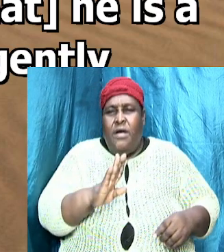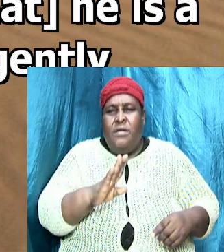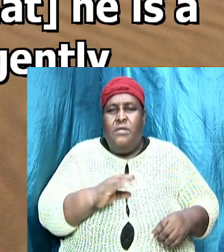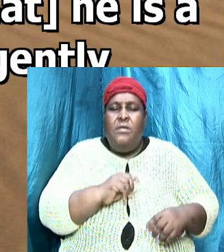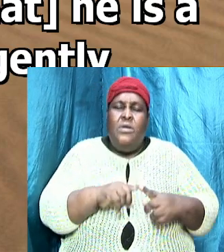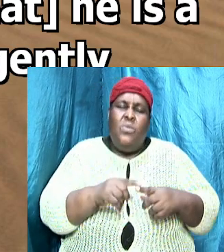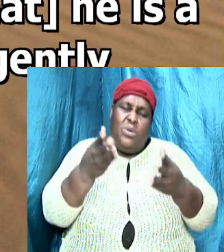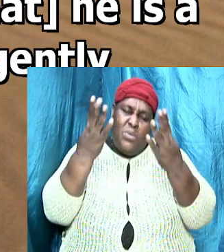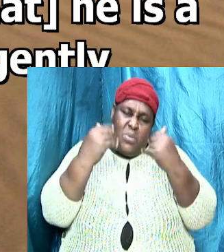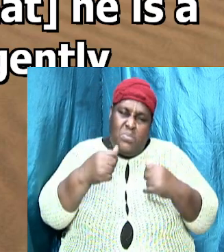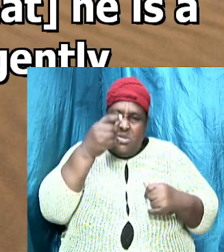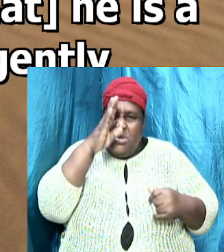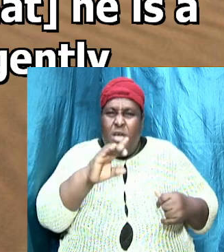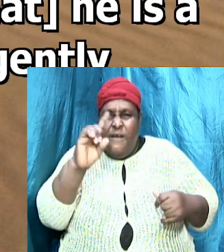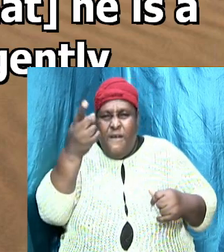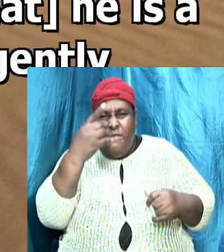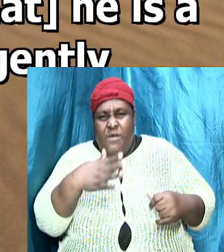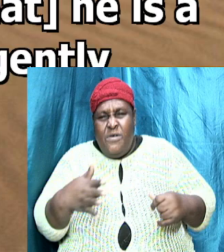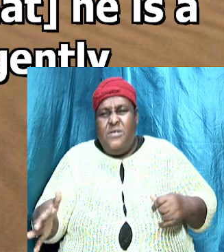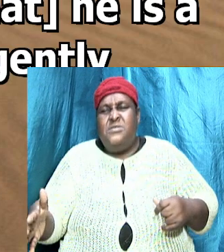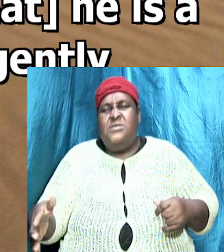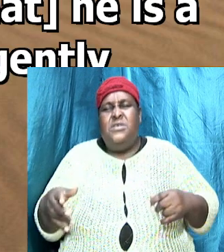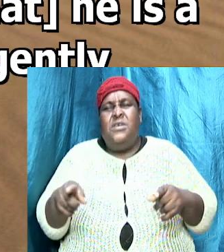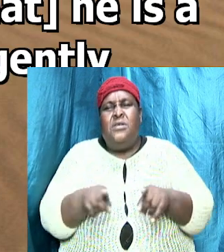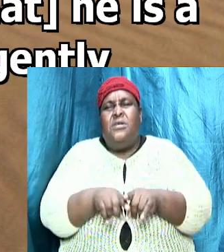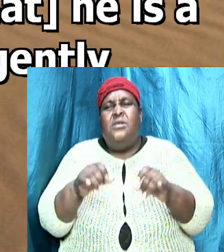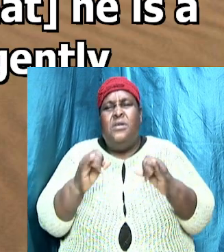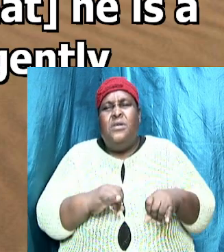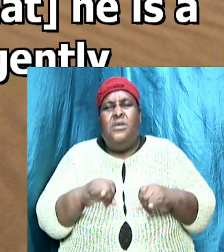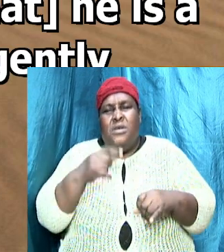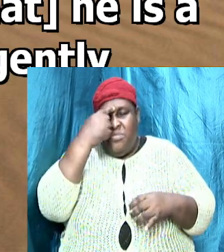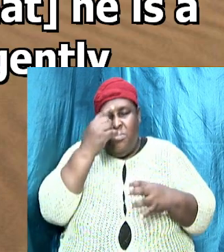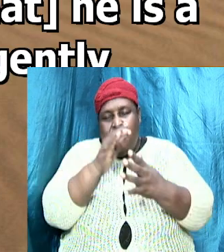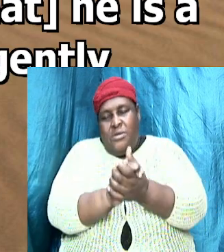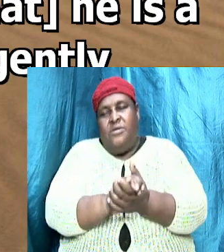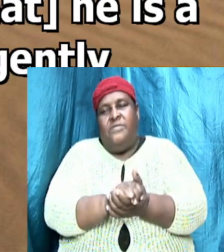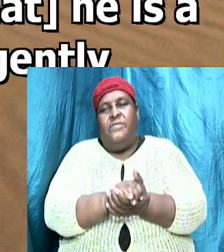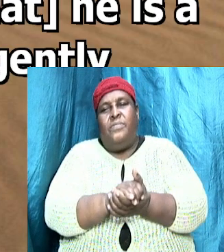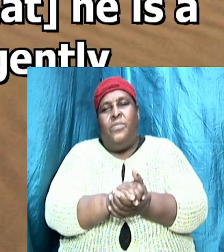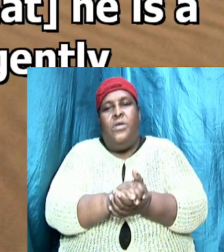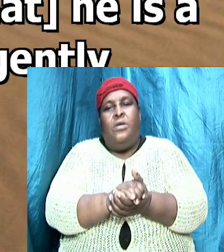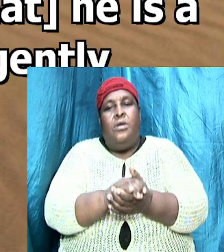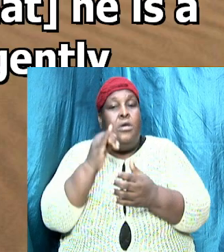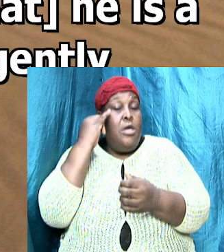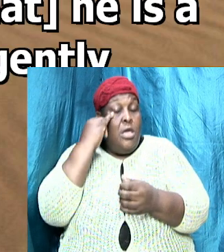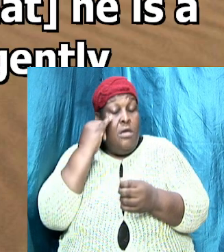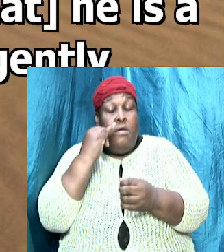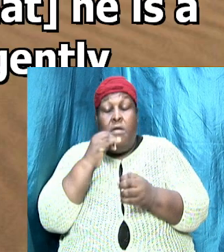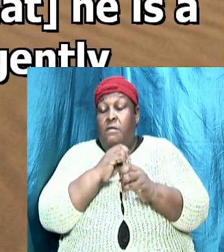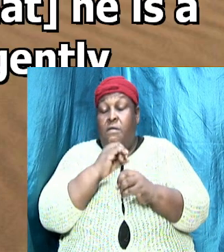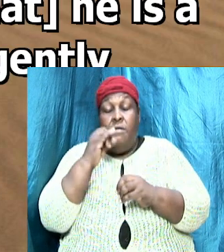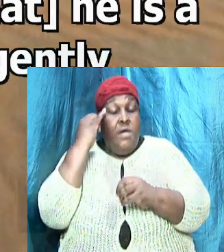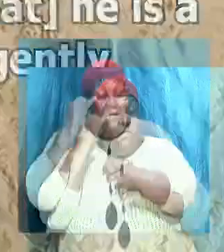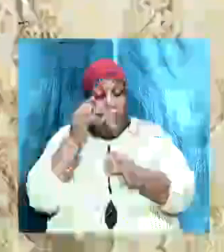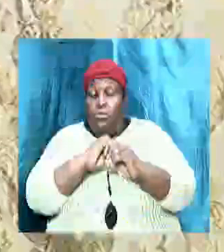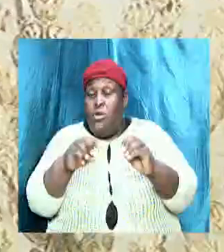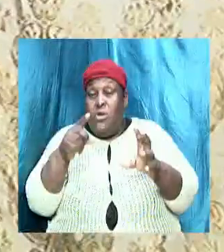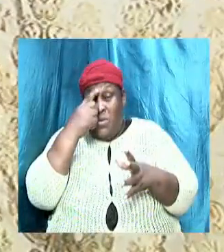first thing that we do as individuals is that we believe. If you don't believe that God exists, you can't